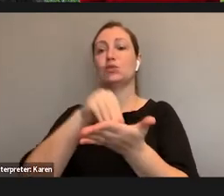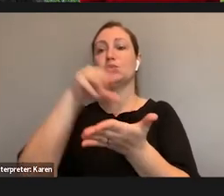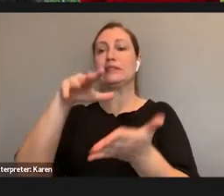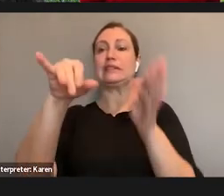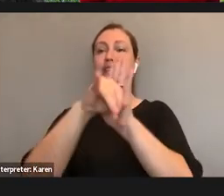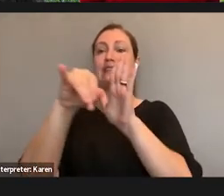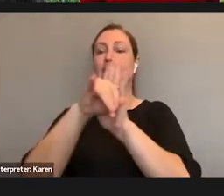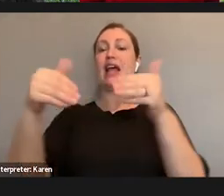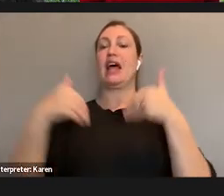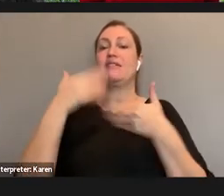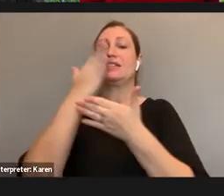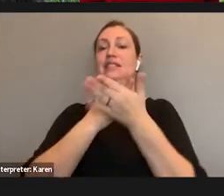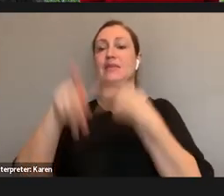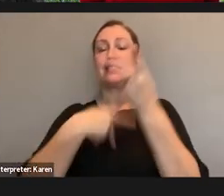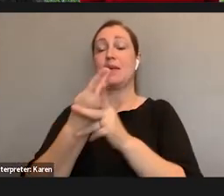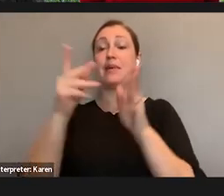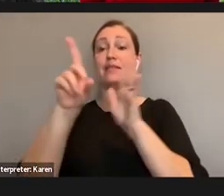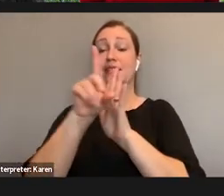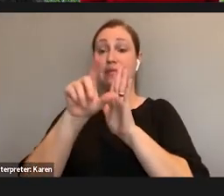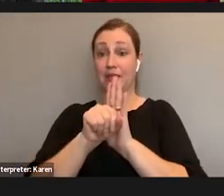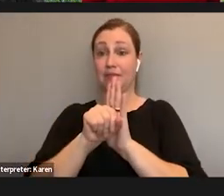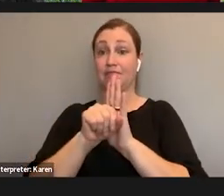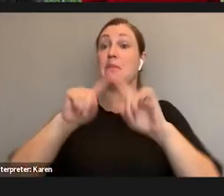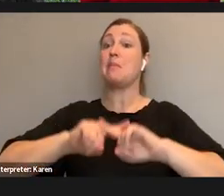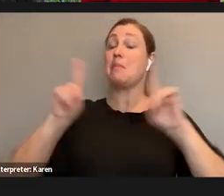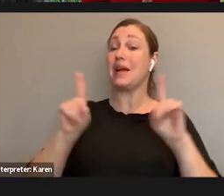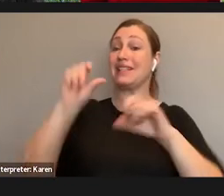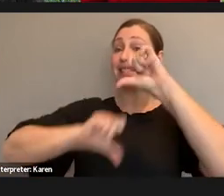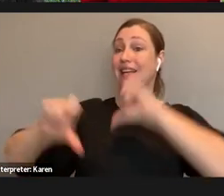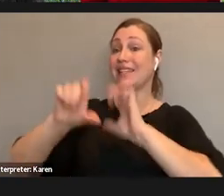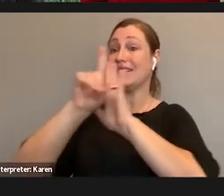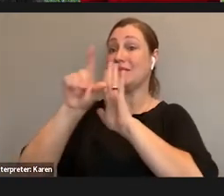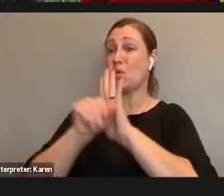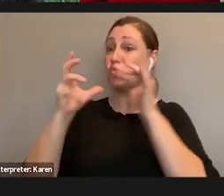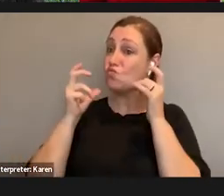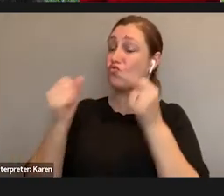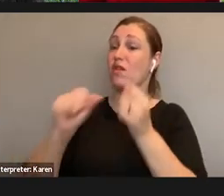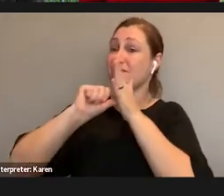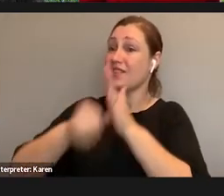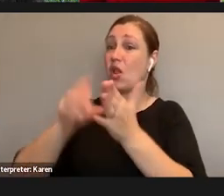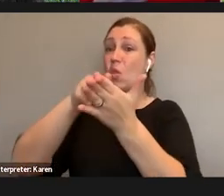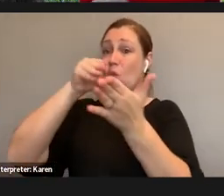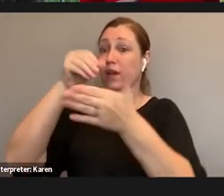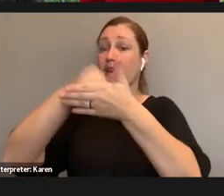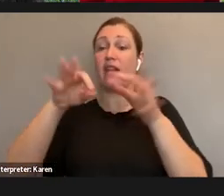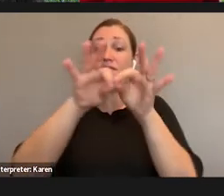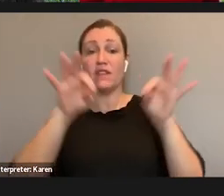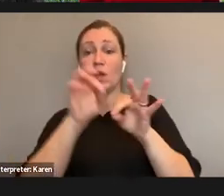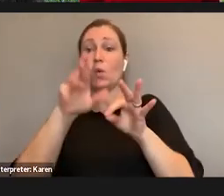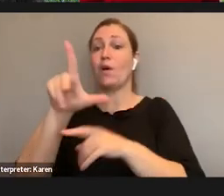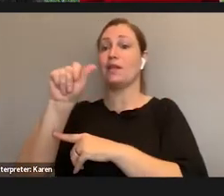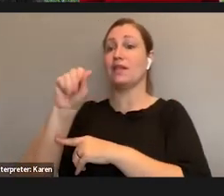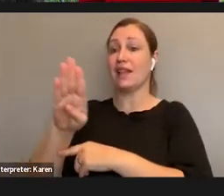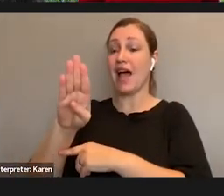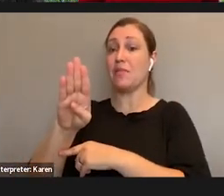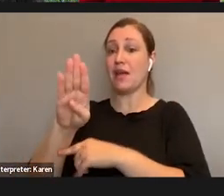type of disability. However, science disciplines with a strong emphasis on learning in field and lab environments tend to have the lowest